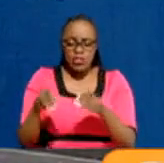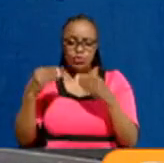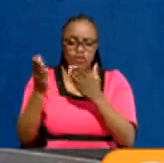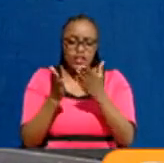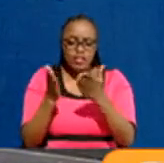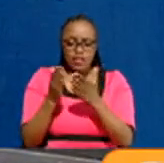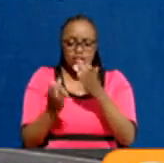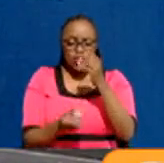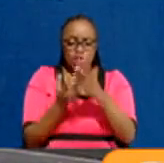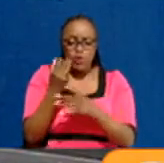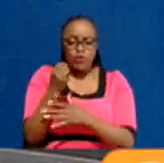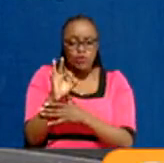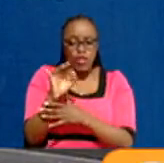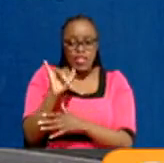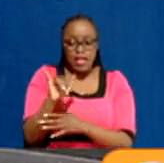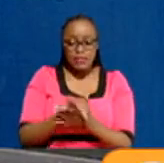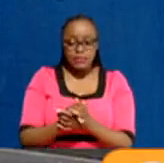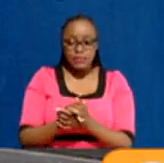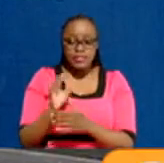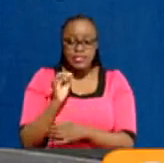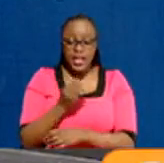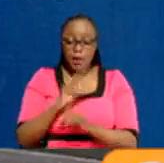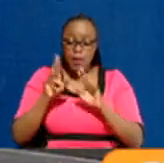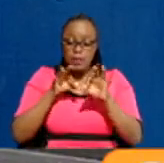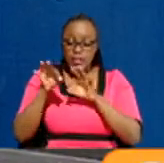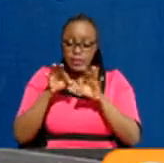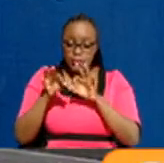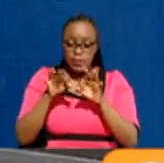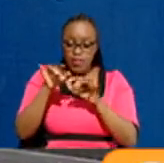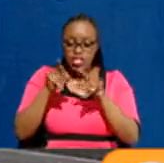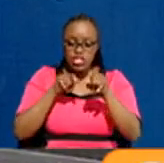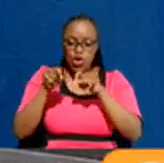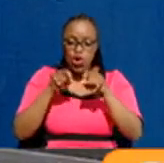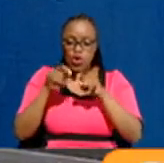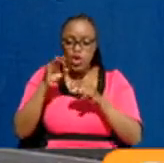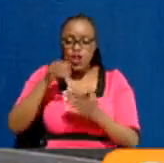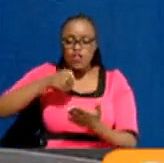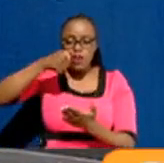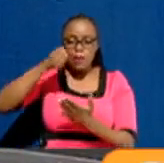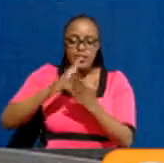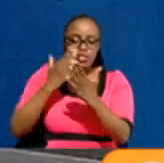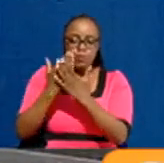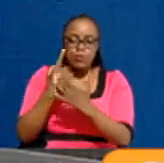its growing public debt. Samogina now details part of the controller of budgets report.